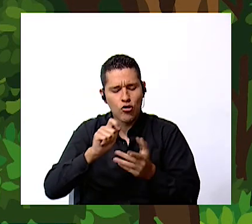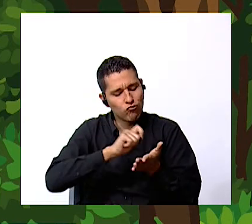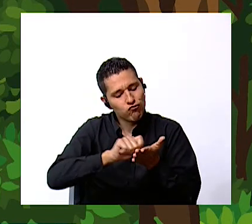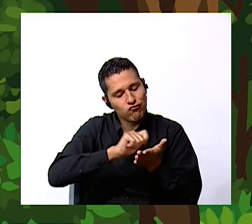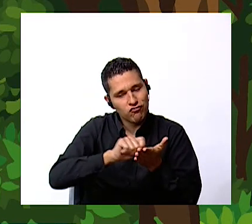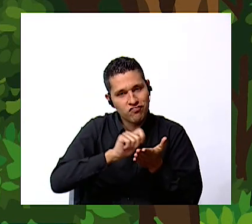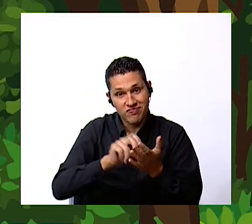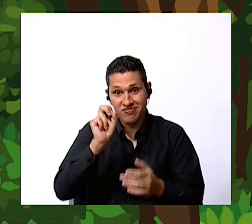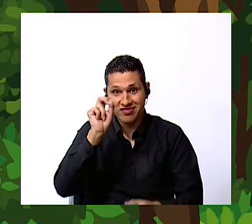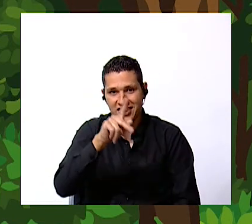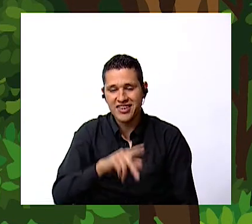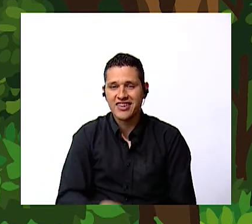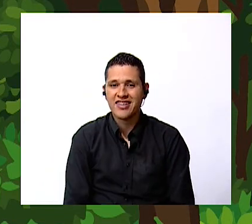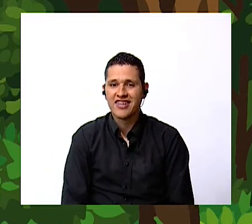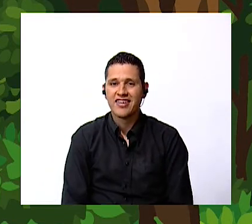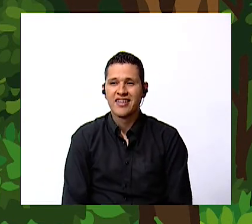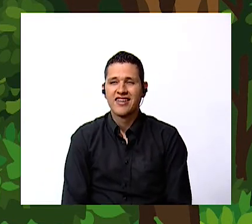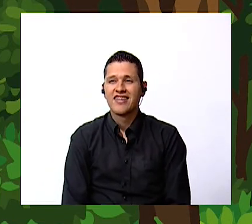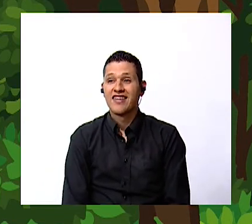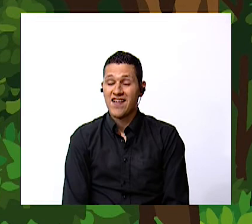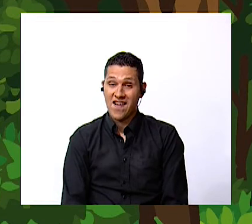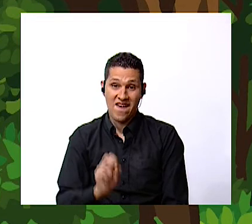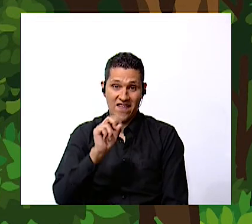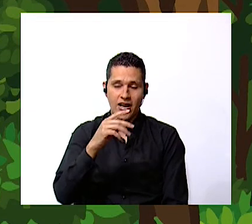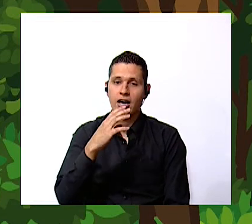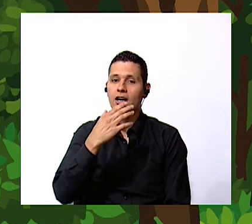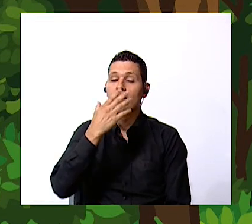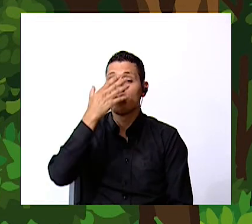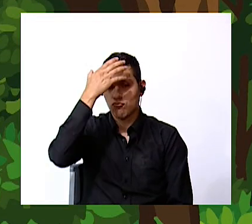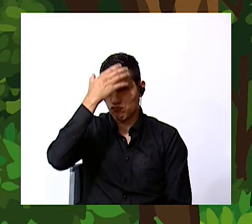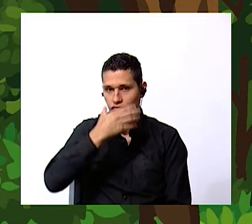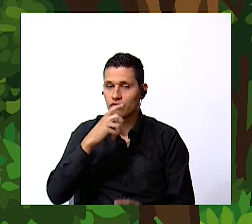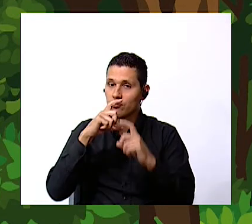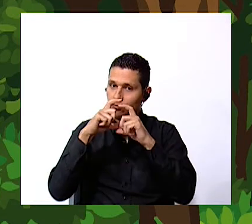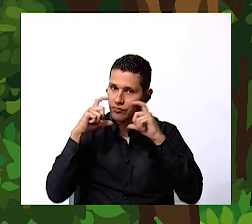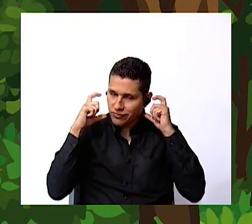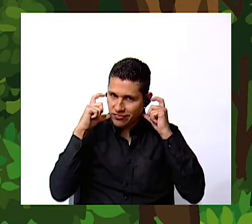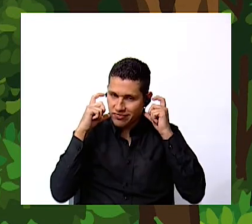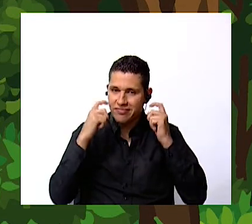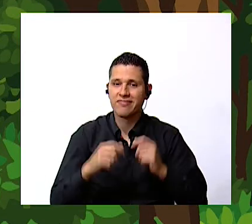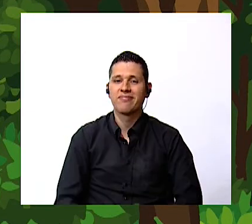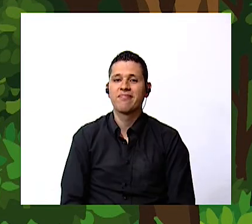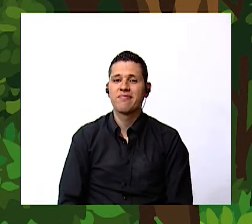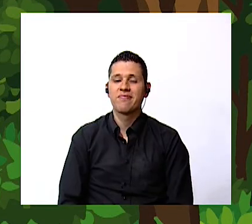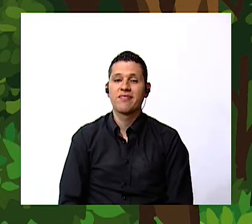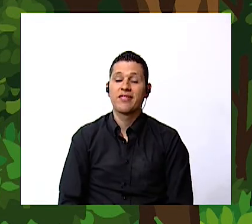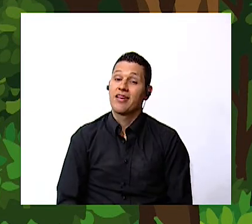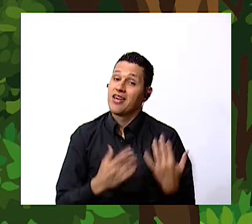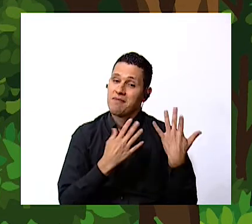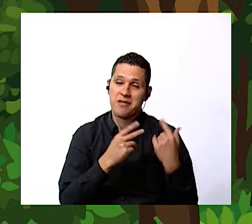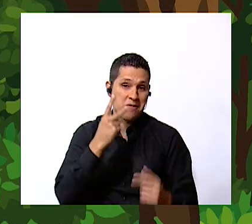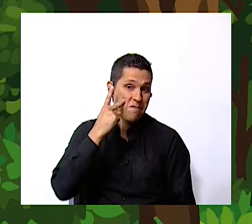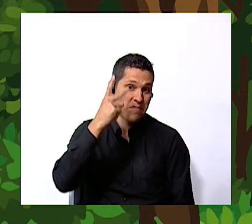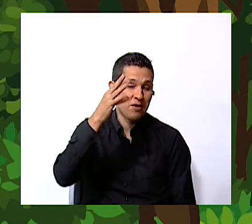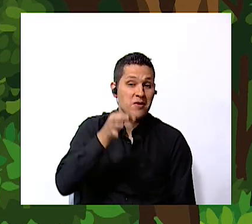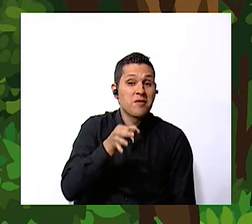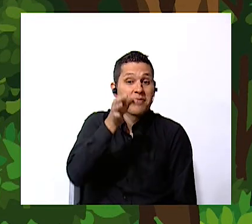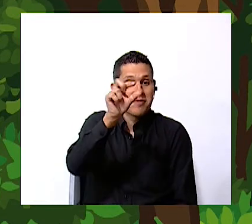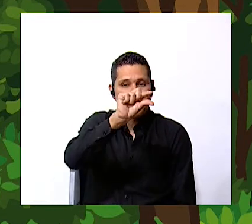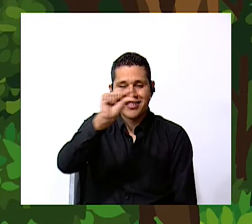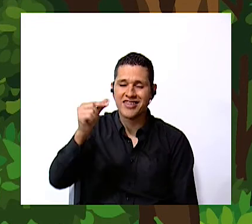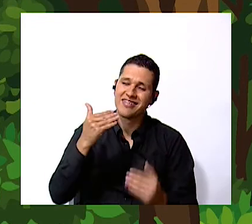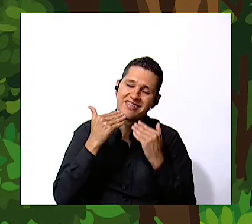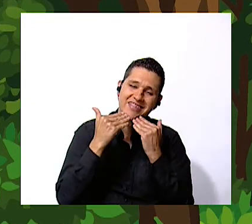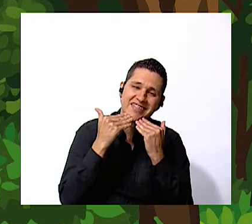wear a face mask as well okay so hope to see you next week and thank you very much